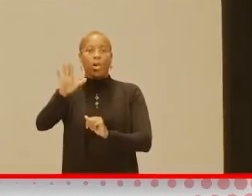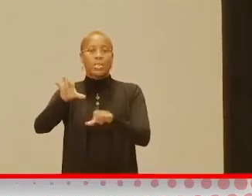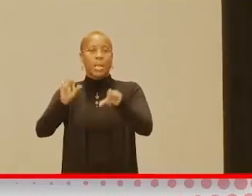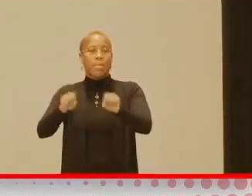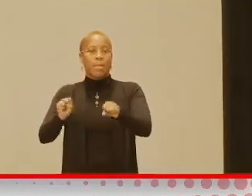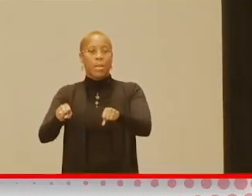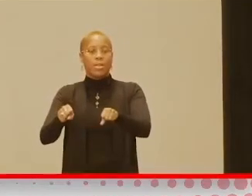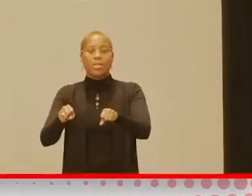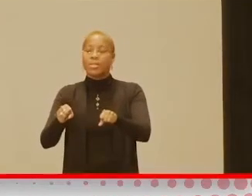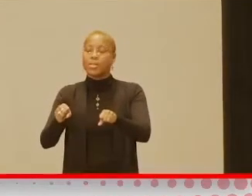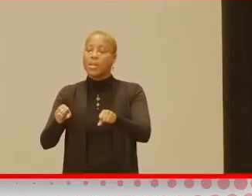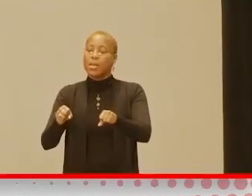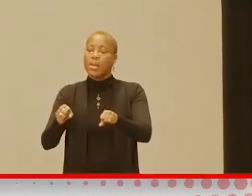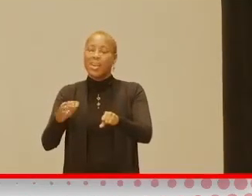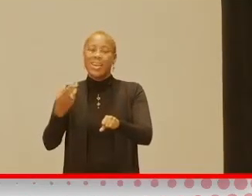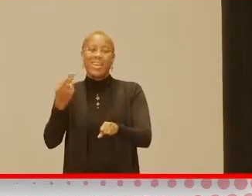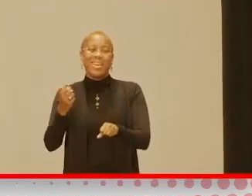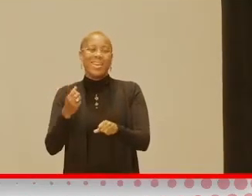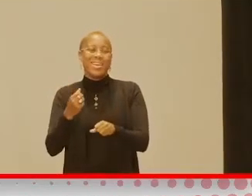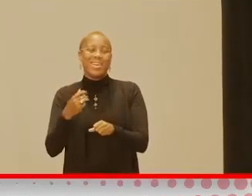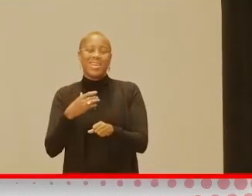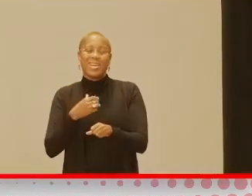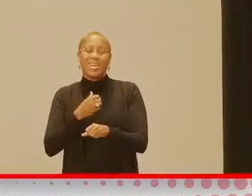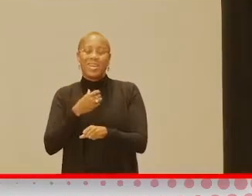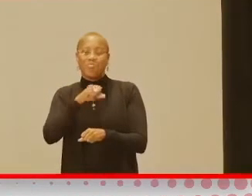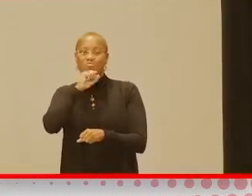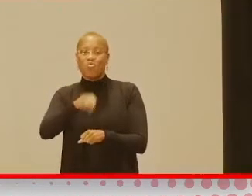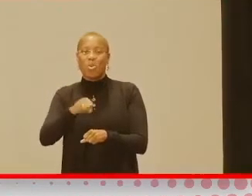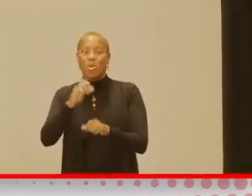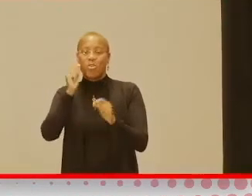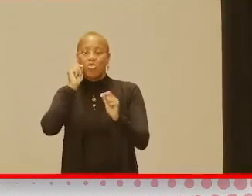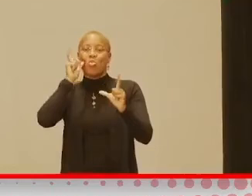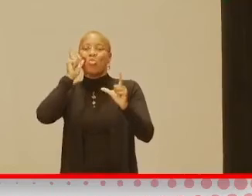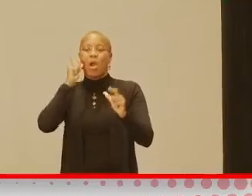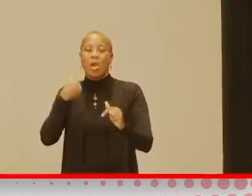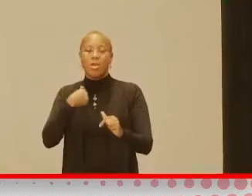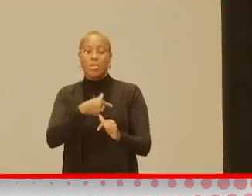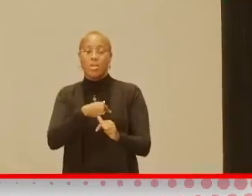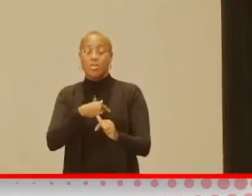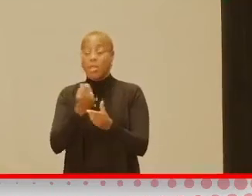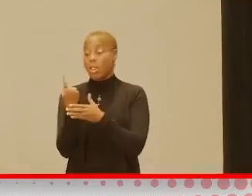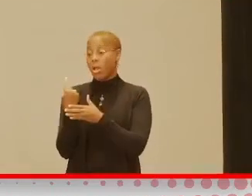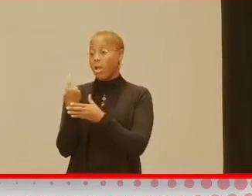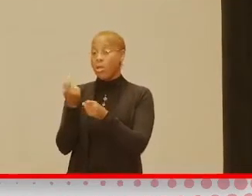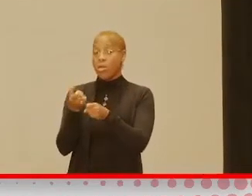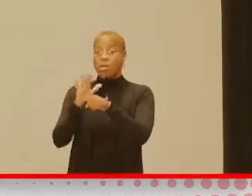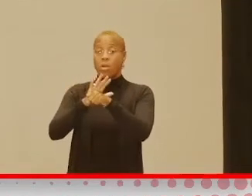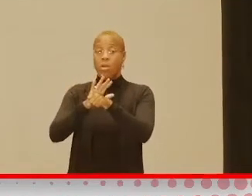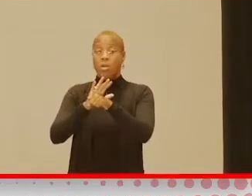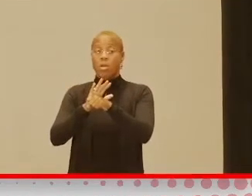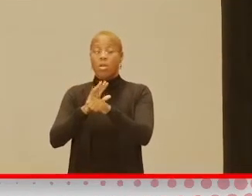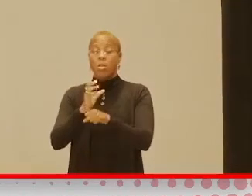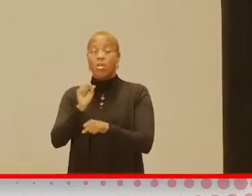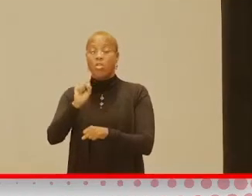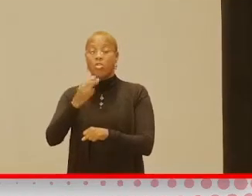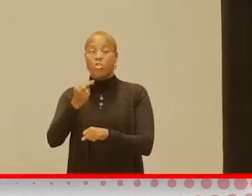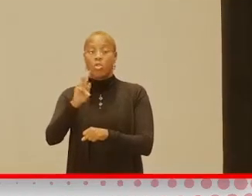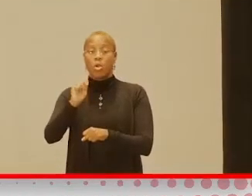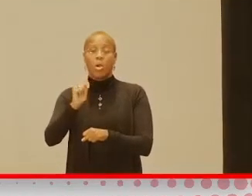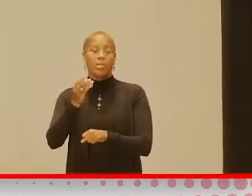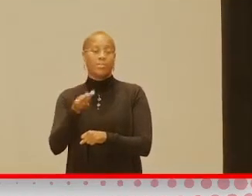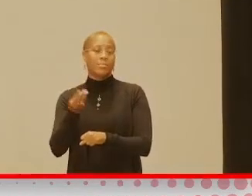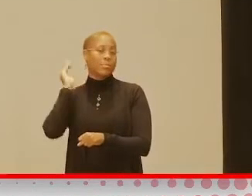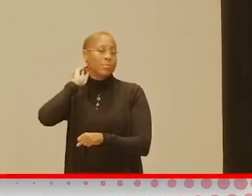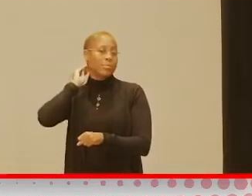and he likes to always surprise us. Last year, in the middle of the pandemic, his shunt that had been in and working for 18